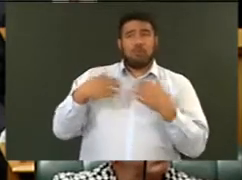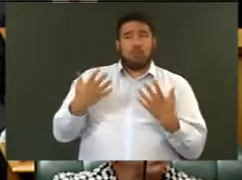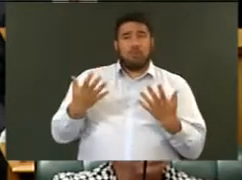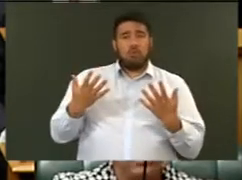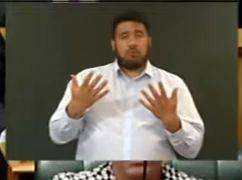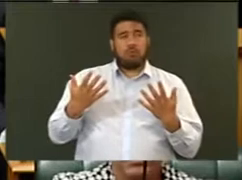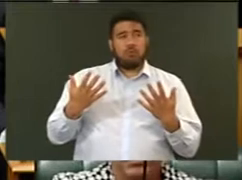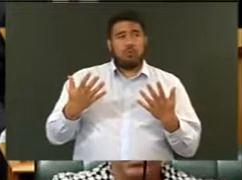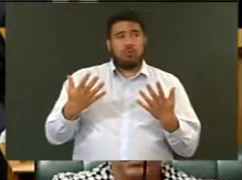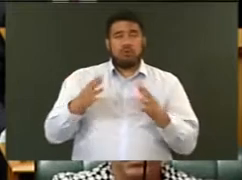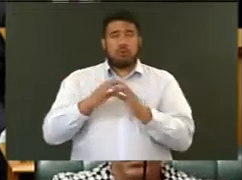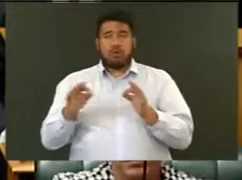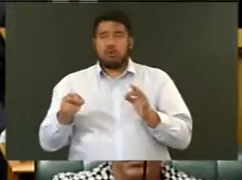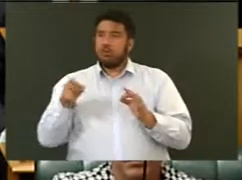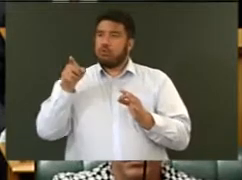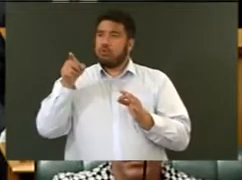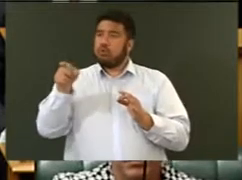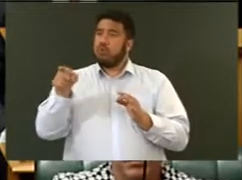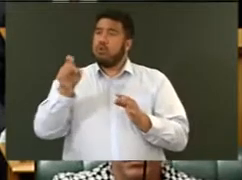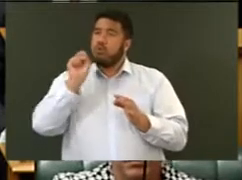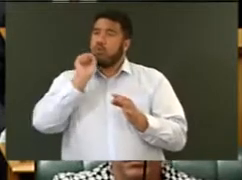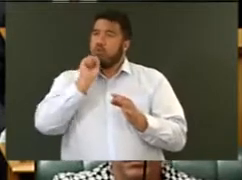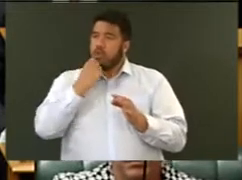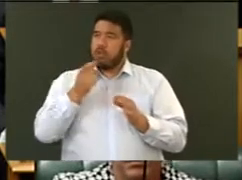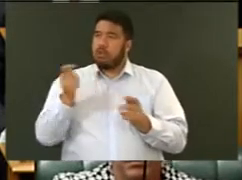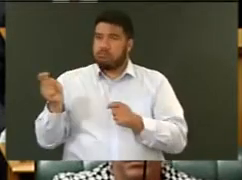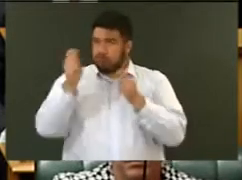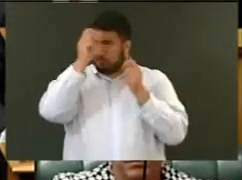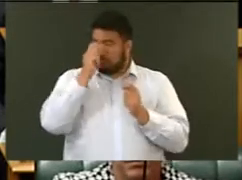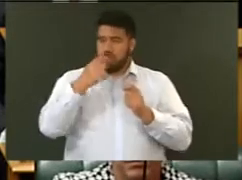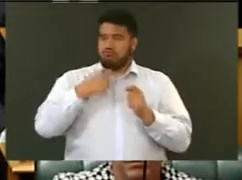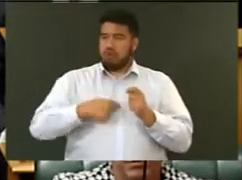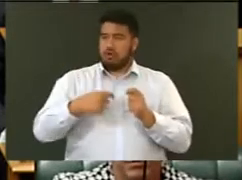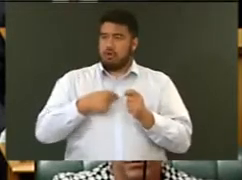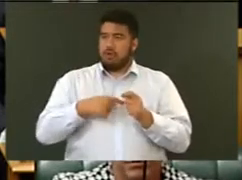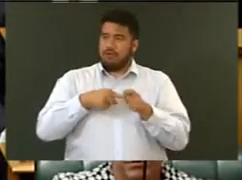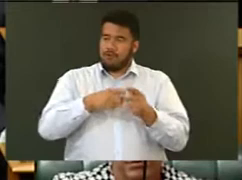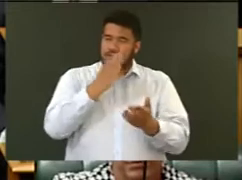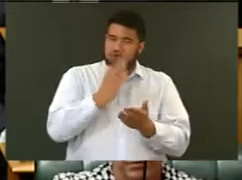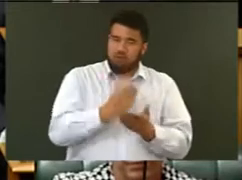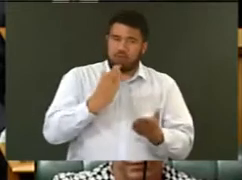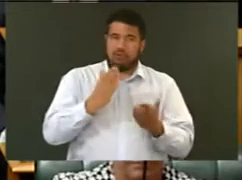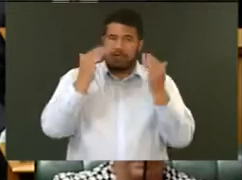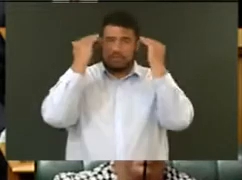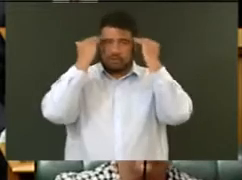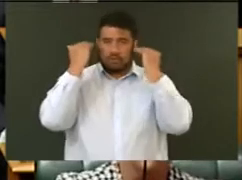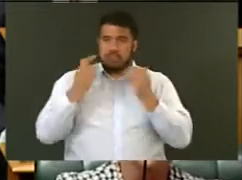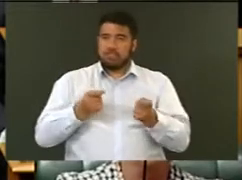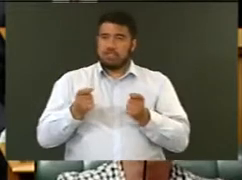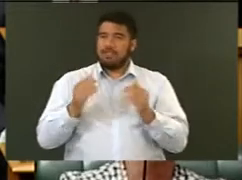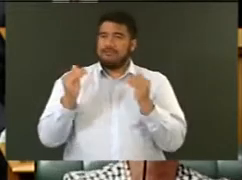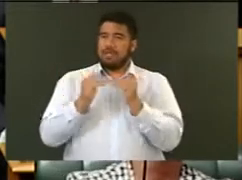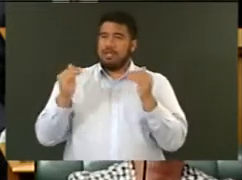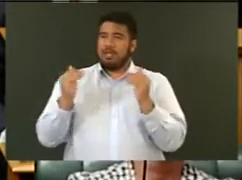me te pono. Ngā reira, kei te mihi atu kiā koe. Kai te huri ngā whakaro ki te wāhi ngaro.